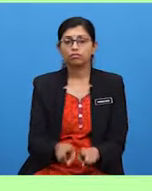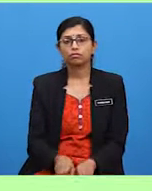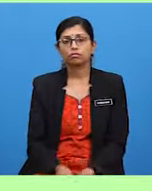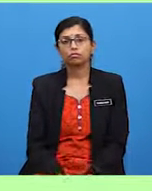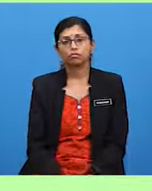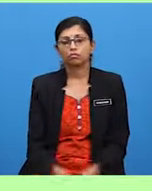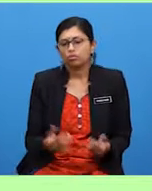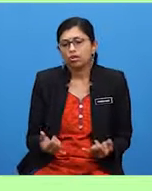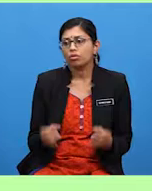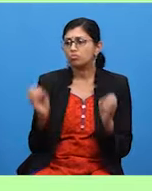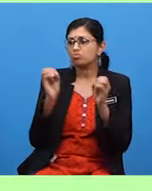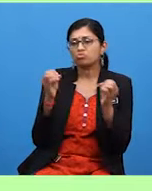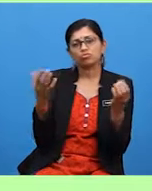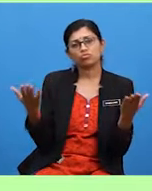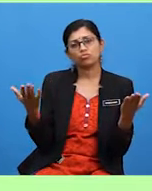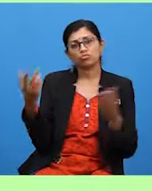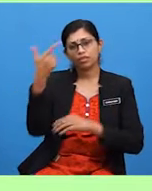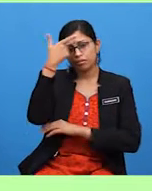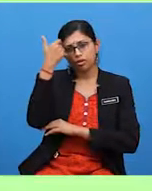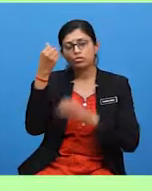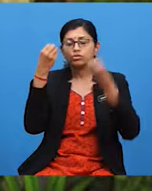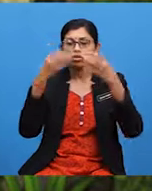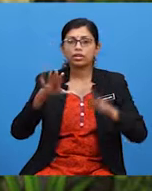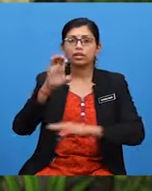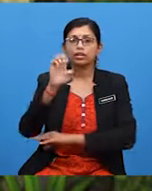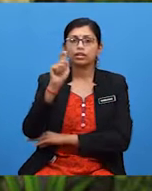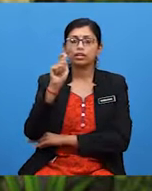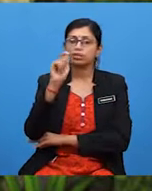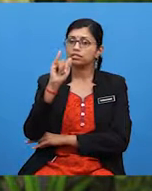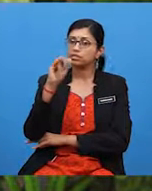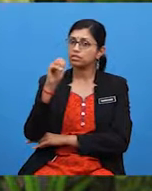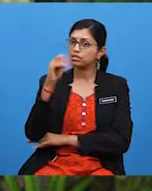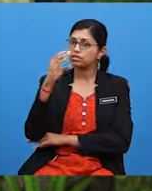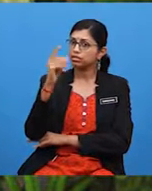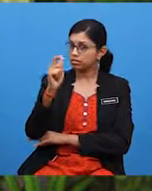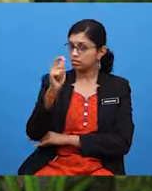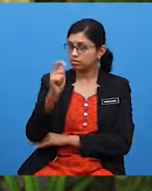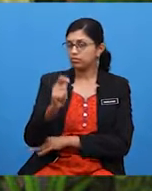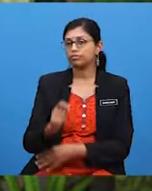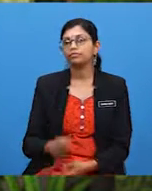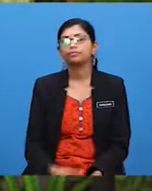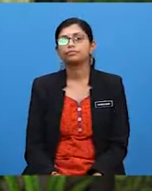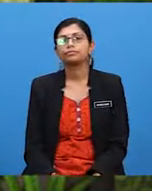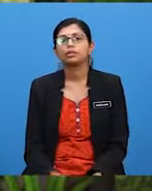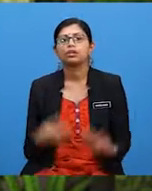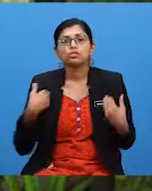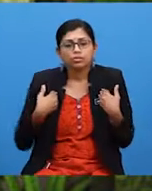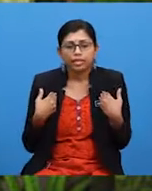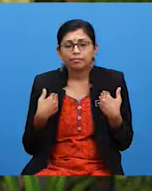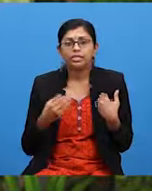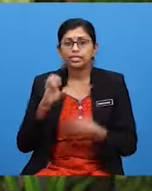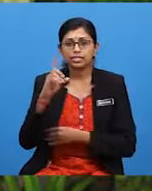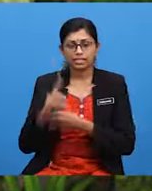why we don't see any more dinosaurs today. So, if an animal is an endangered species,